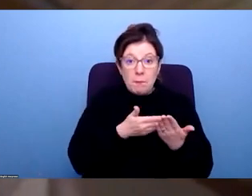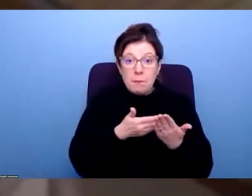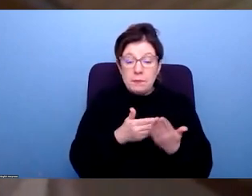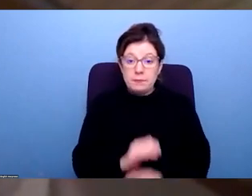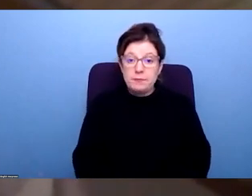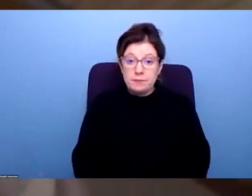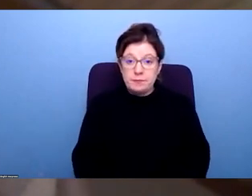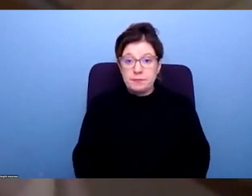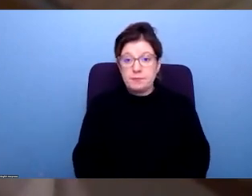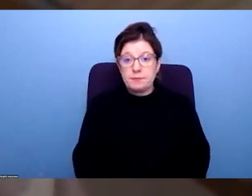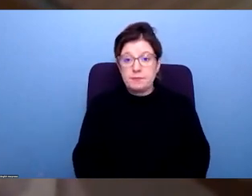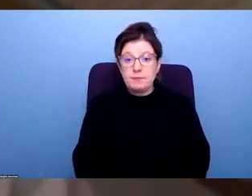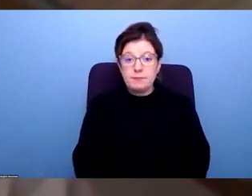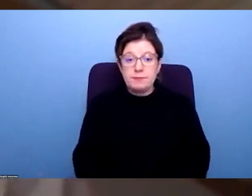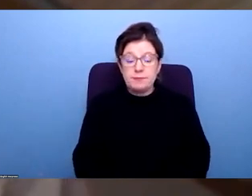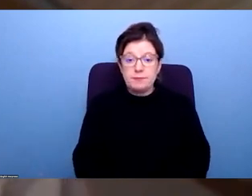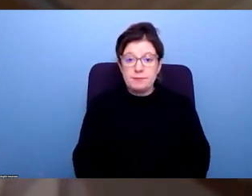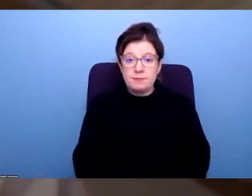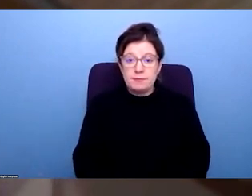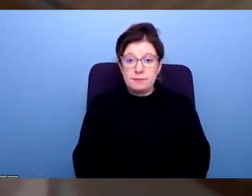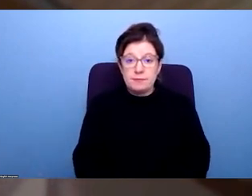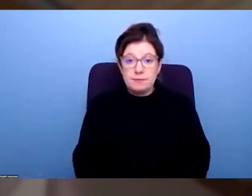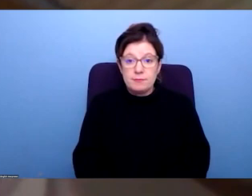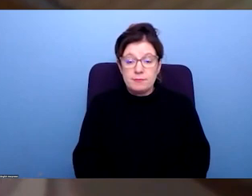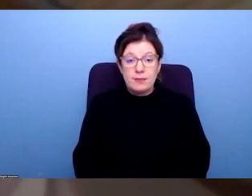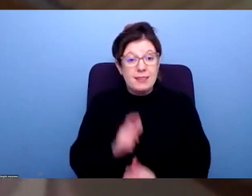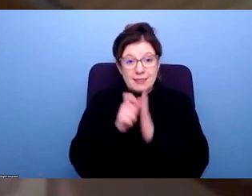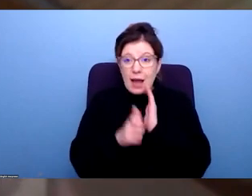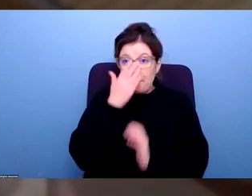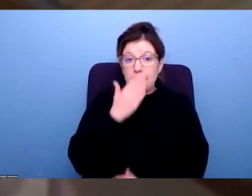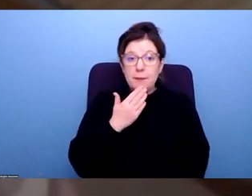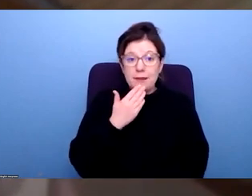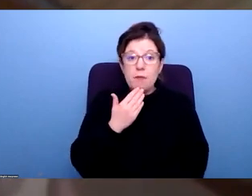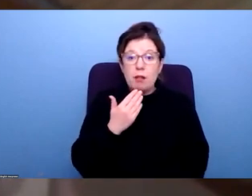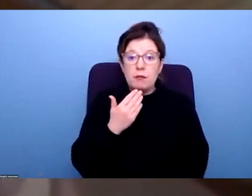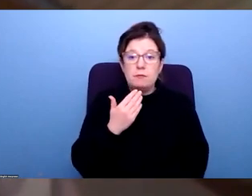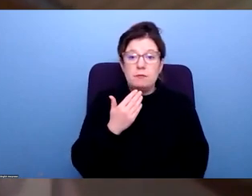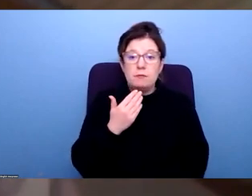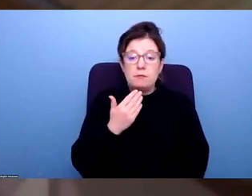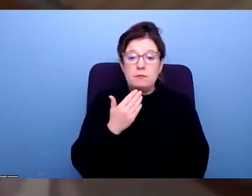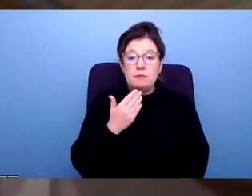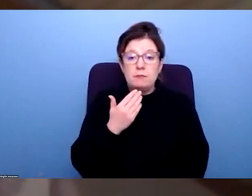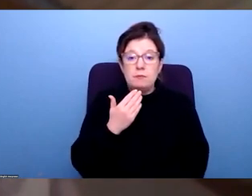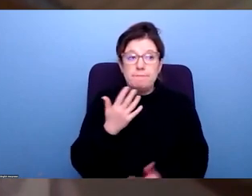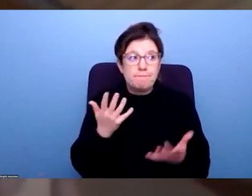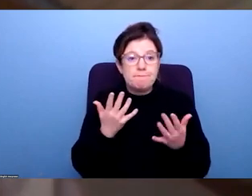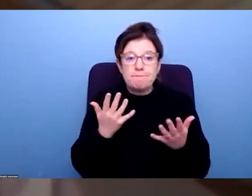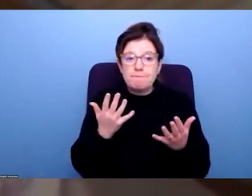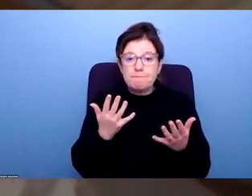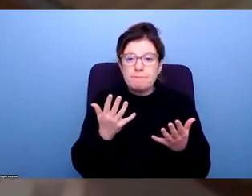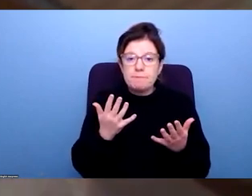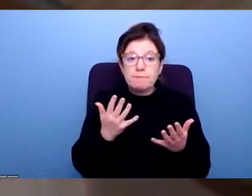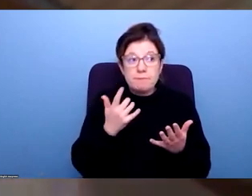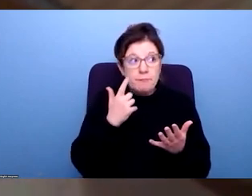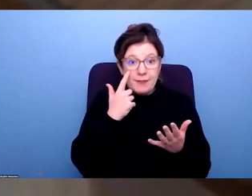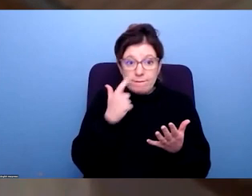widening again. And I think they're assigned in particular disabled people are moving, are finding it